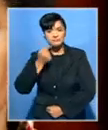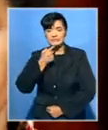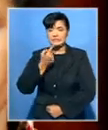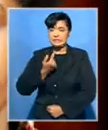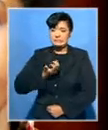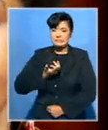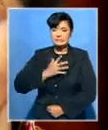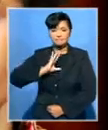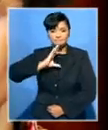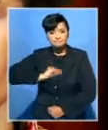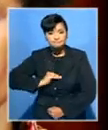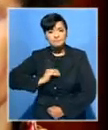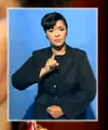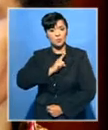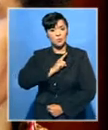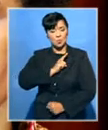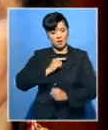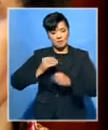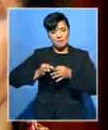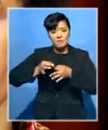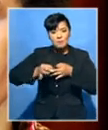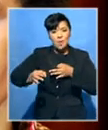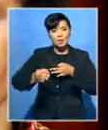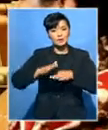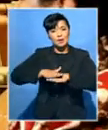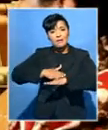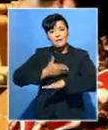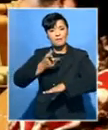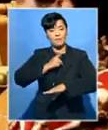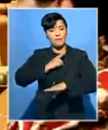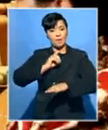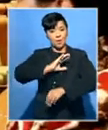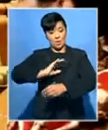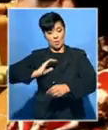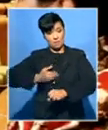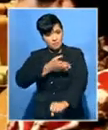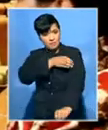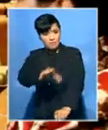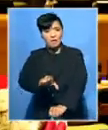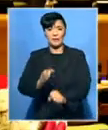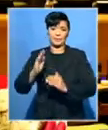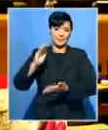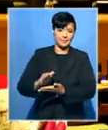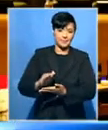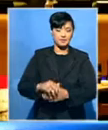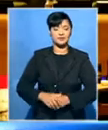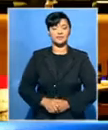to stifle progress on gender equity and women's empowerment. I think leadership is a problem.